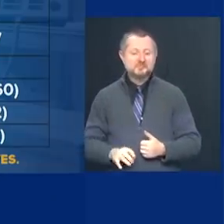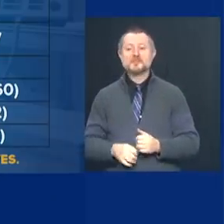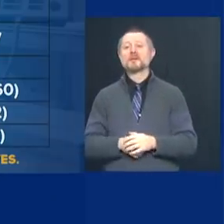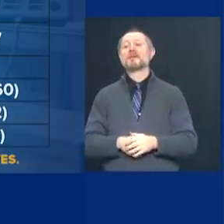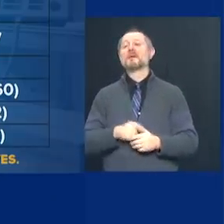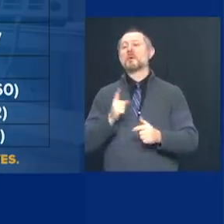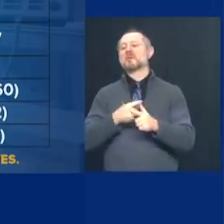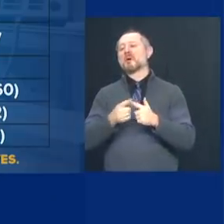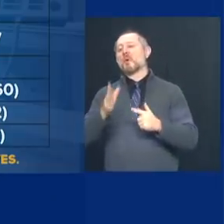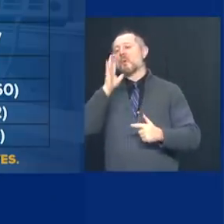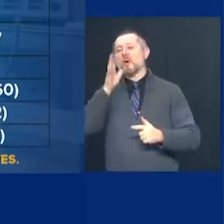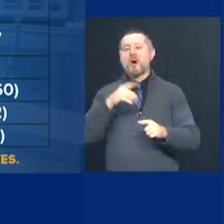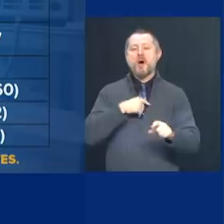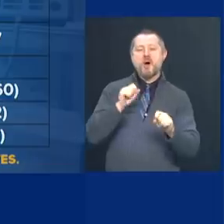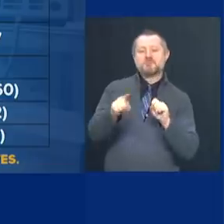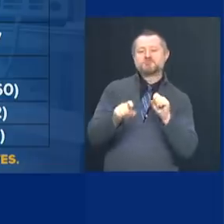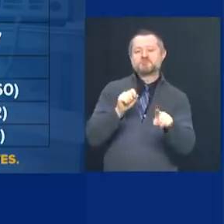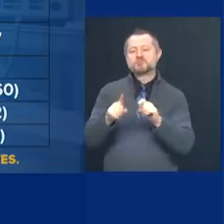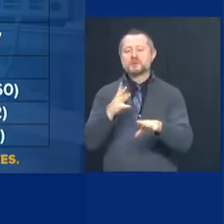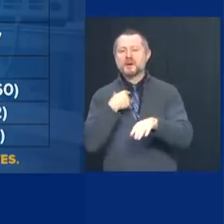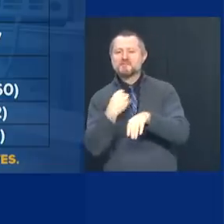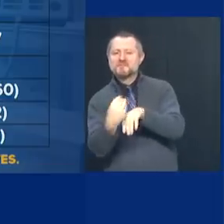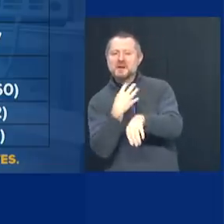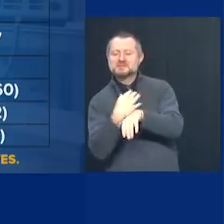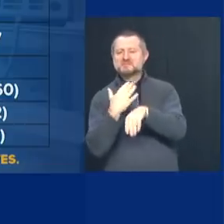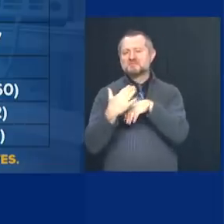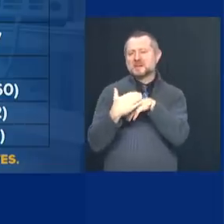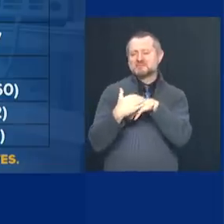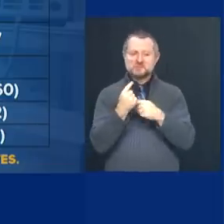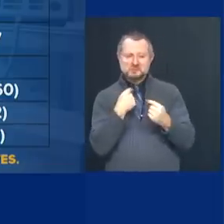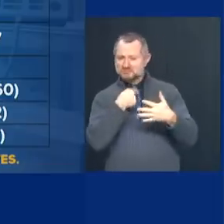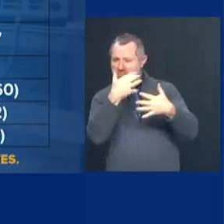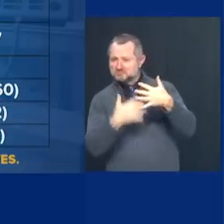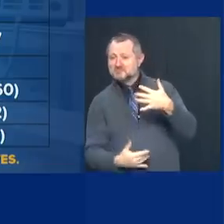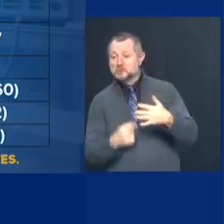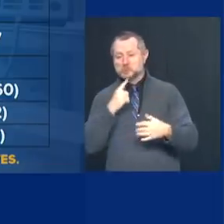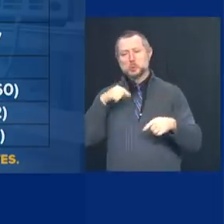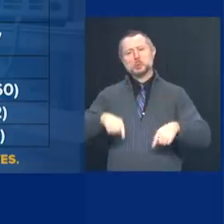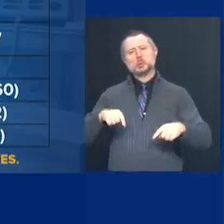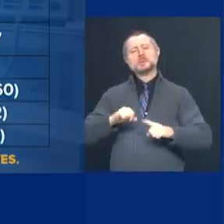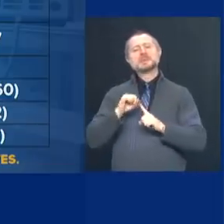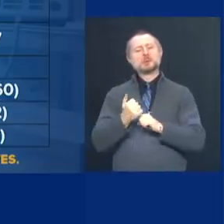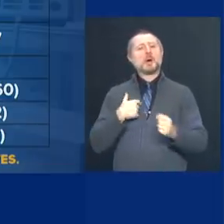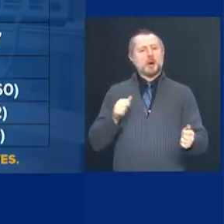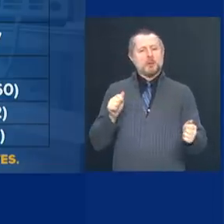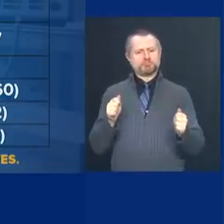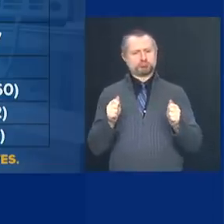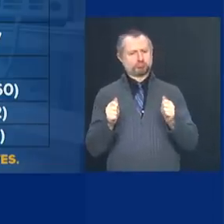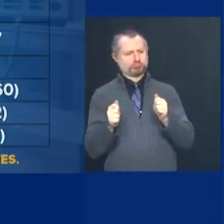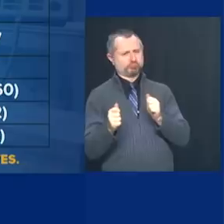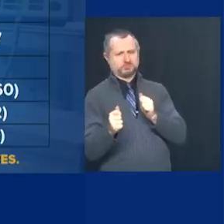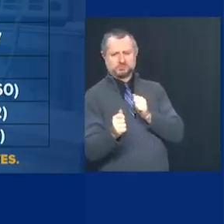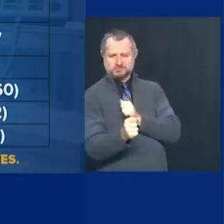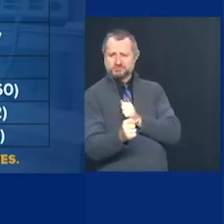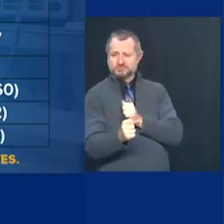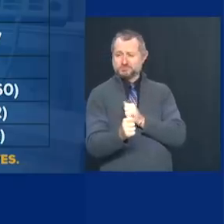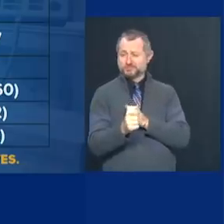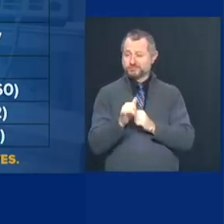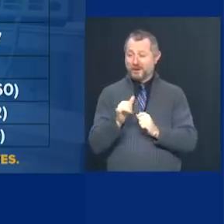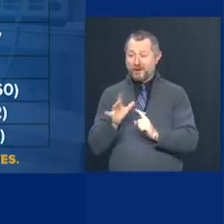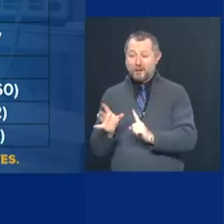couple of questions to get your advice on where we go forward as this situation changes. Our positivity rate today,